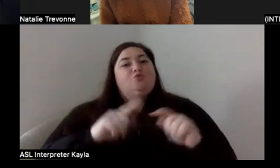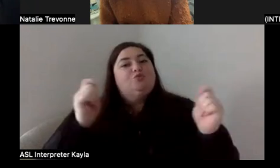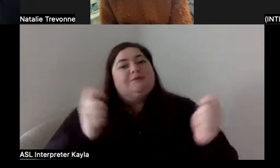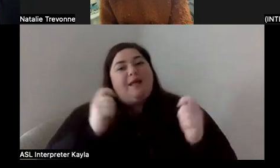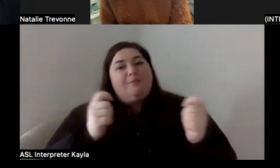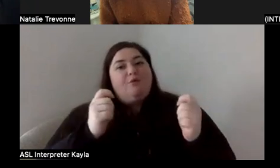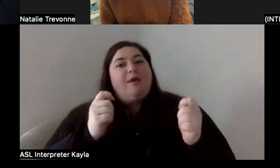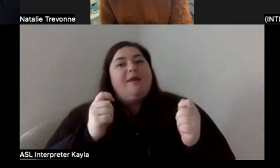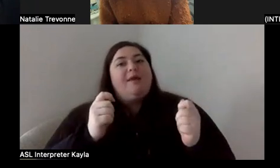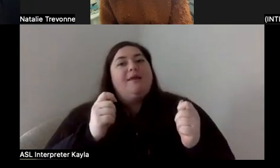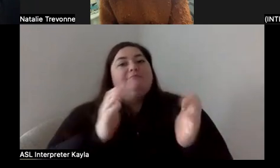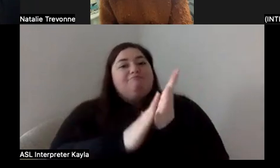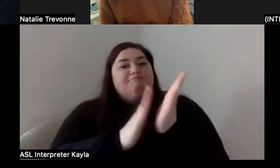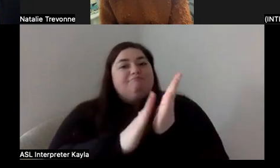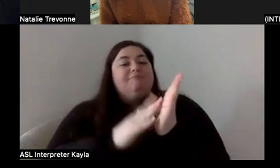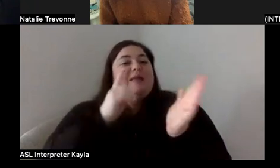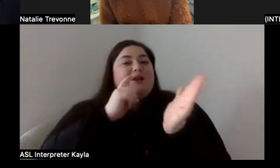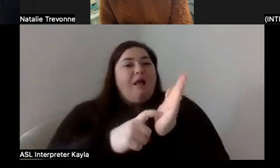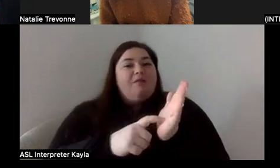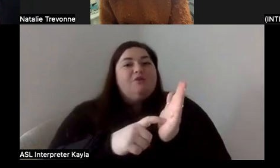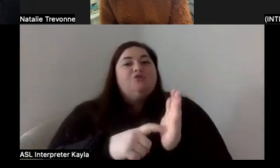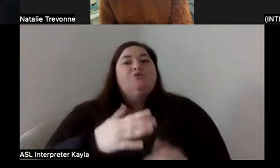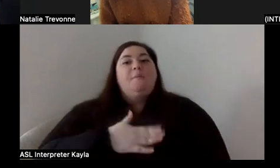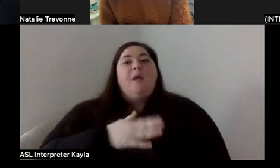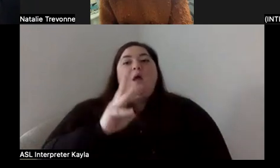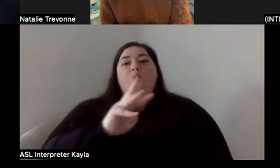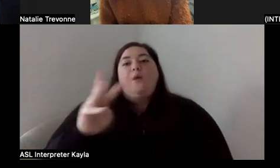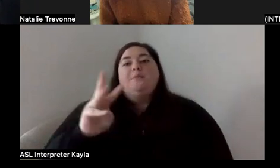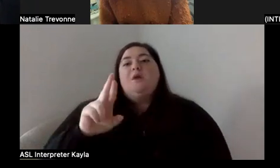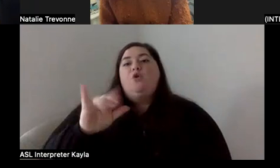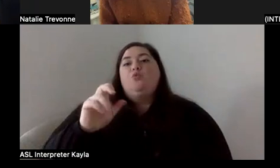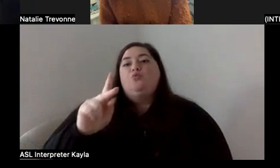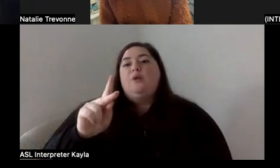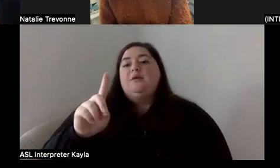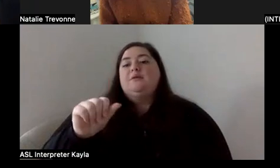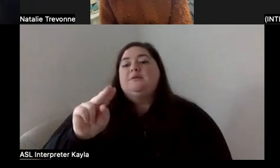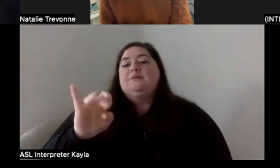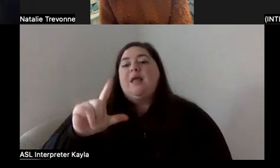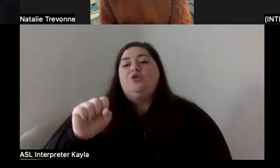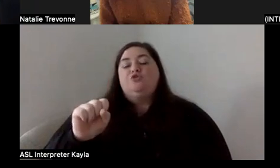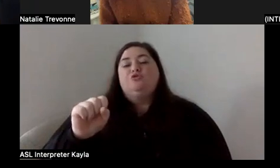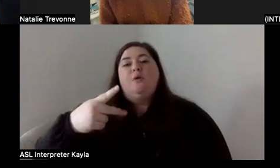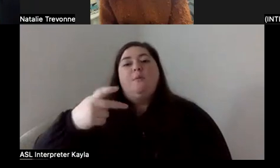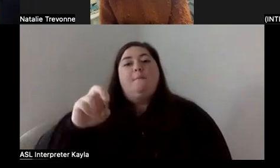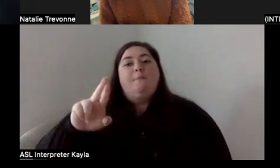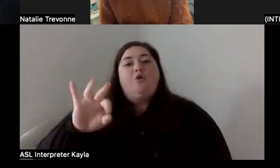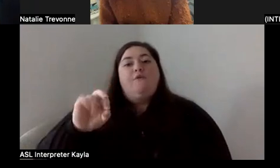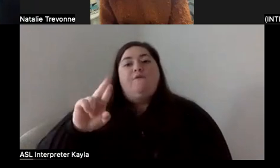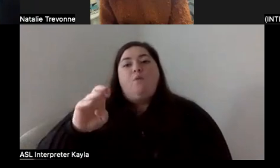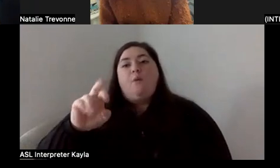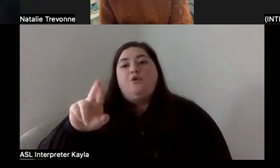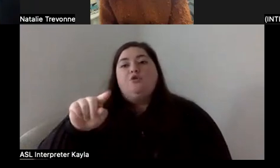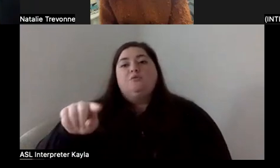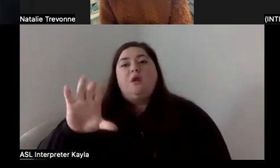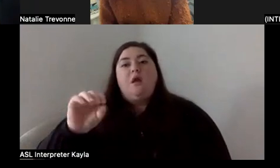and acknowledged. So my website is RickDanielsPerformer.com. I'm also